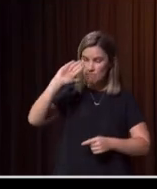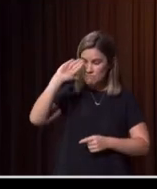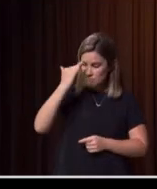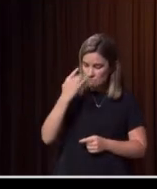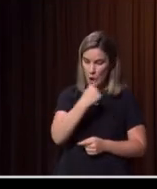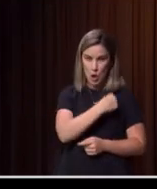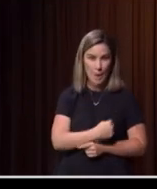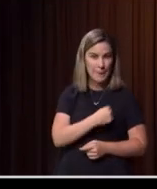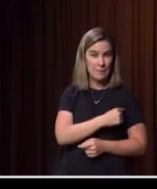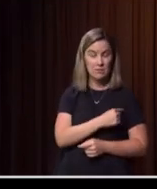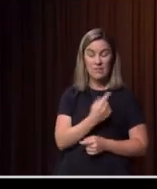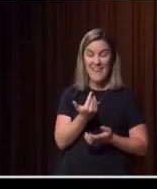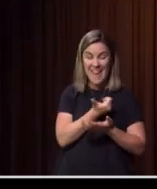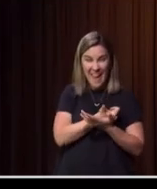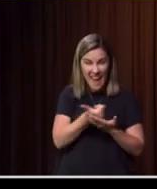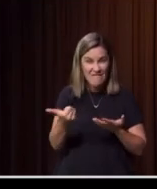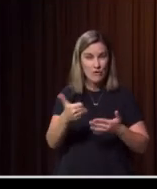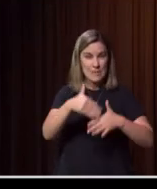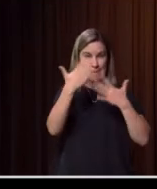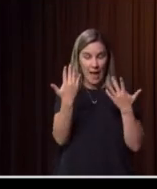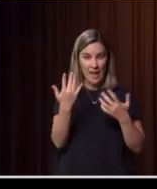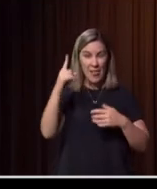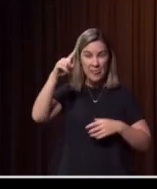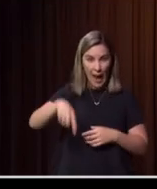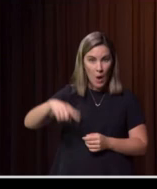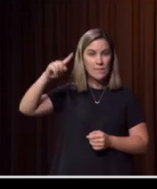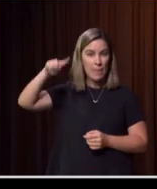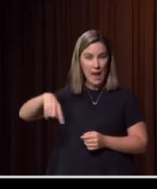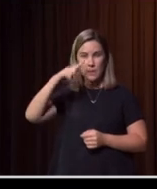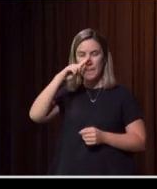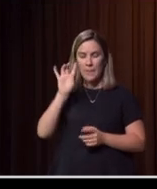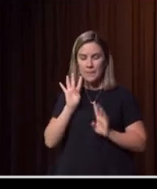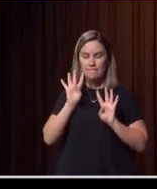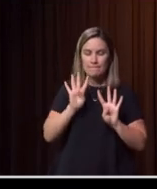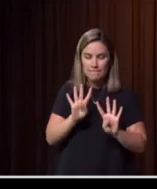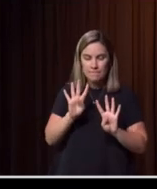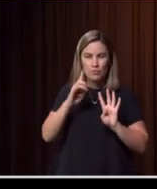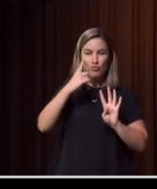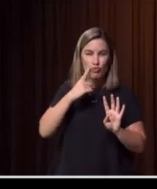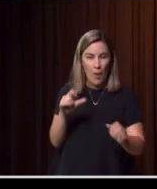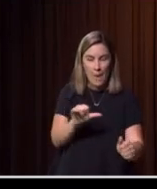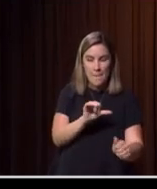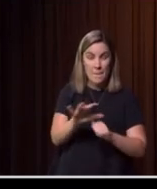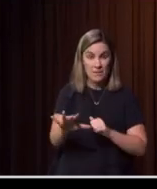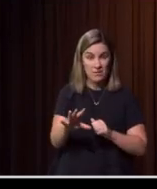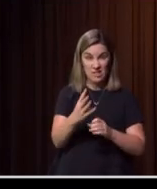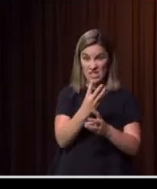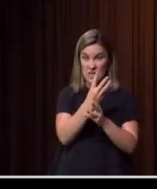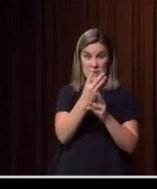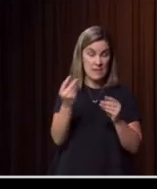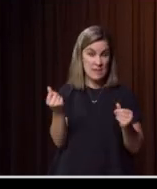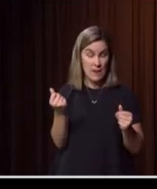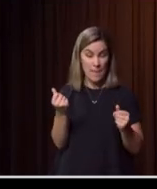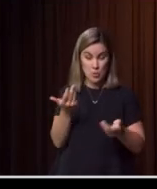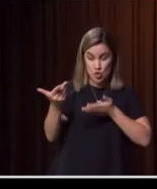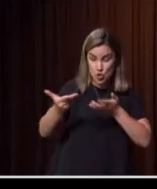turn up day after day in their thousands, doing their very best. sadly, a number paid the ultimate price in that service to